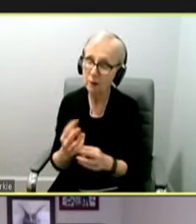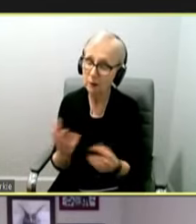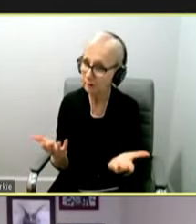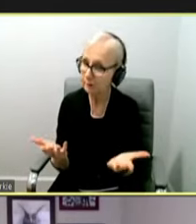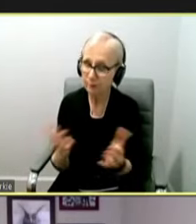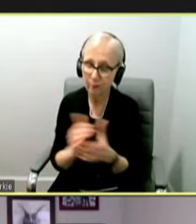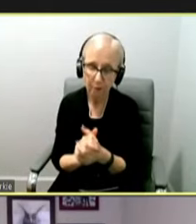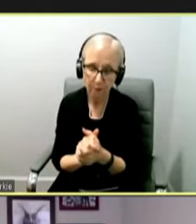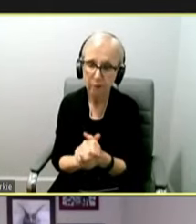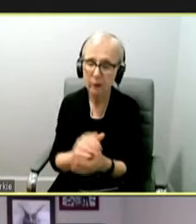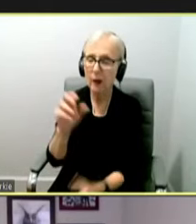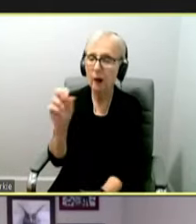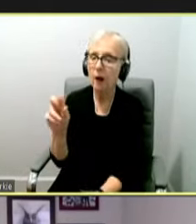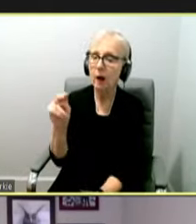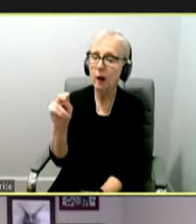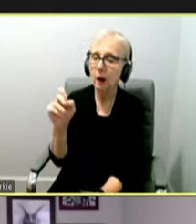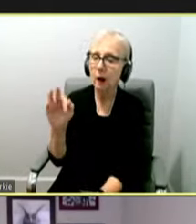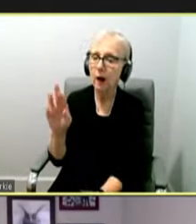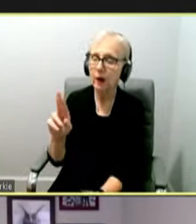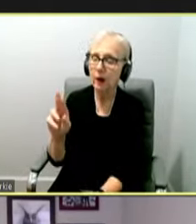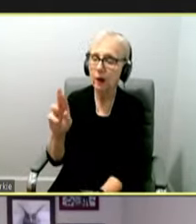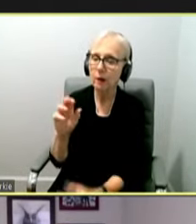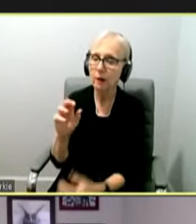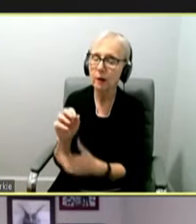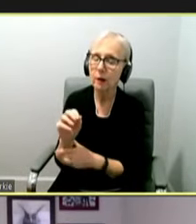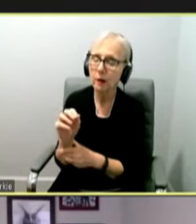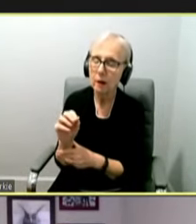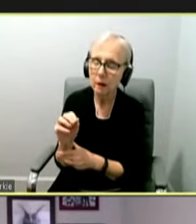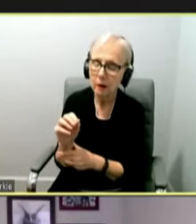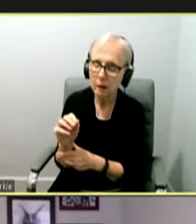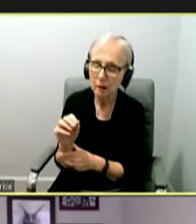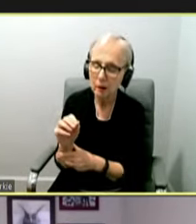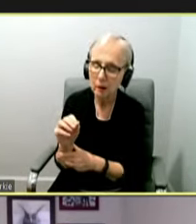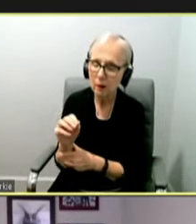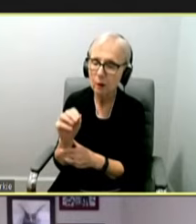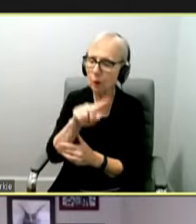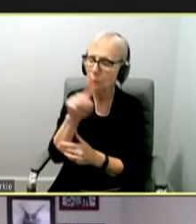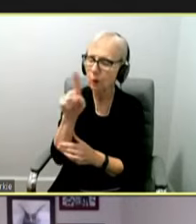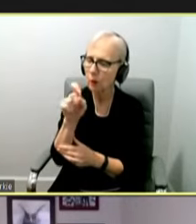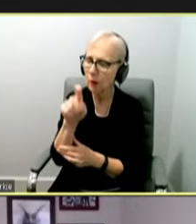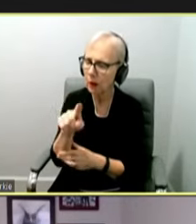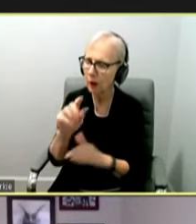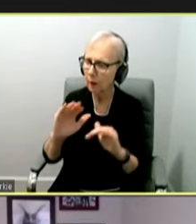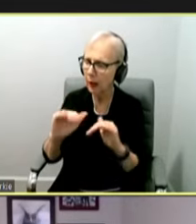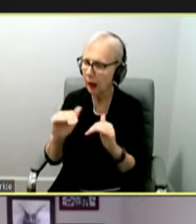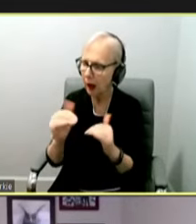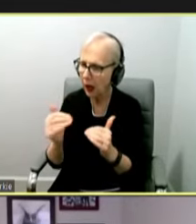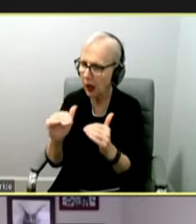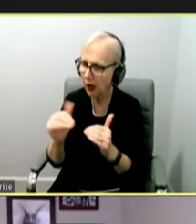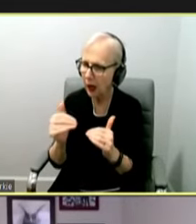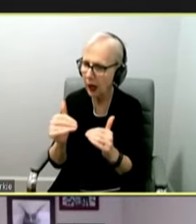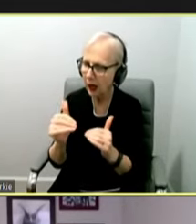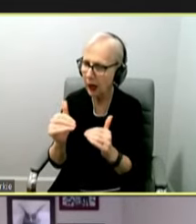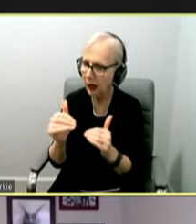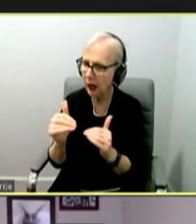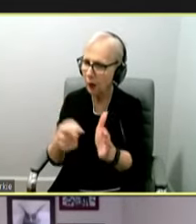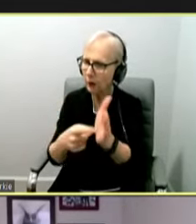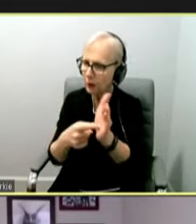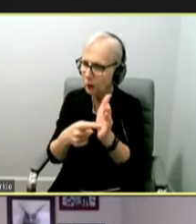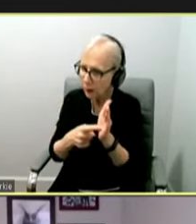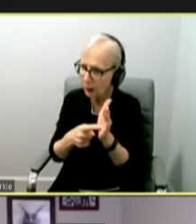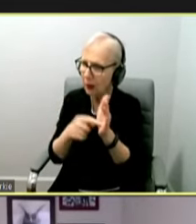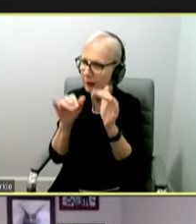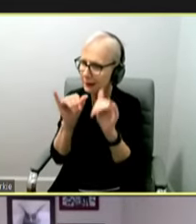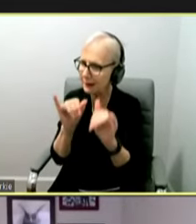Hello, Connor from CBS4 here. You guys have touched on this a little bit in some of your answers about how this will require some of the same strategies.